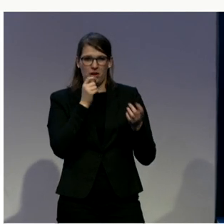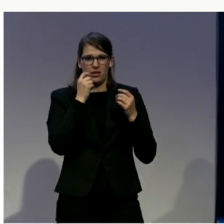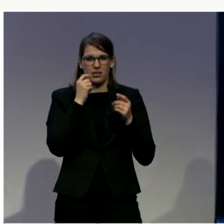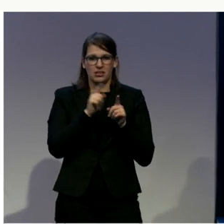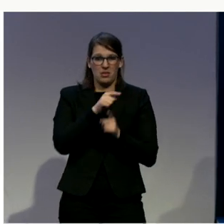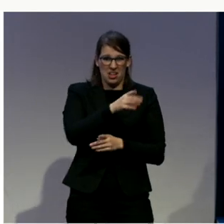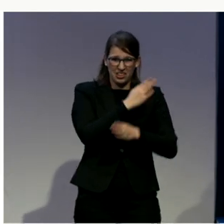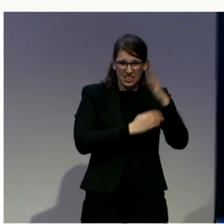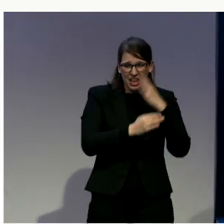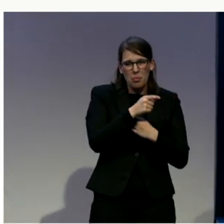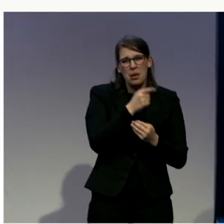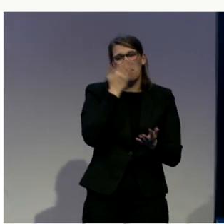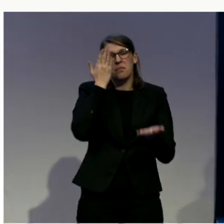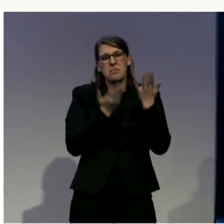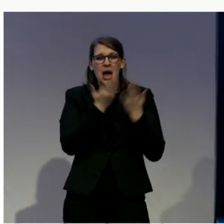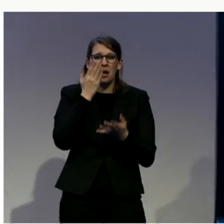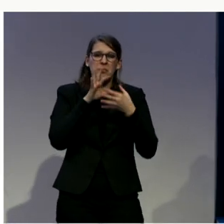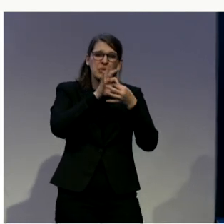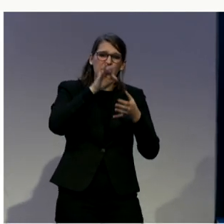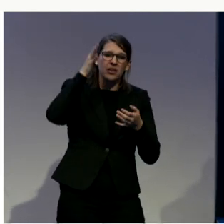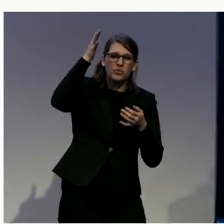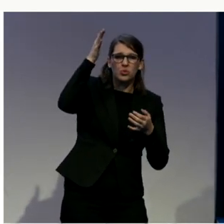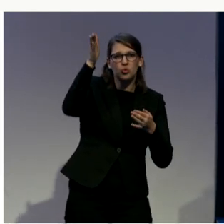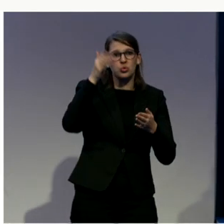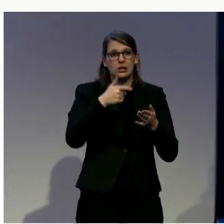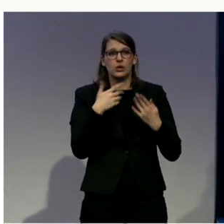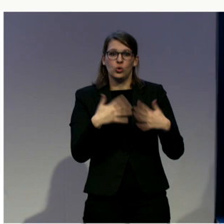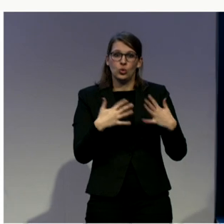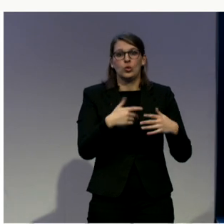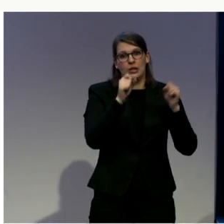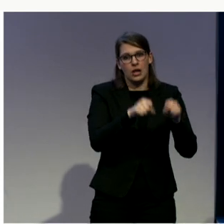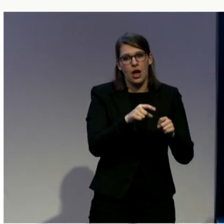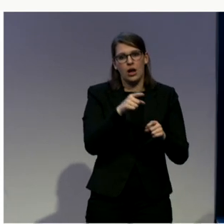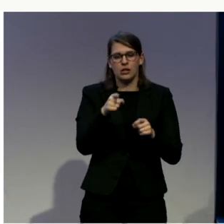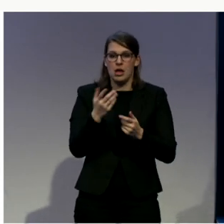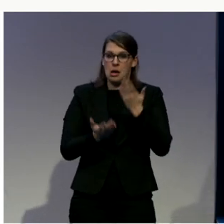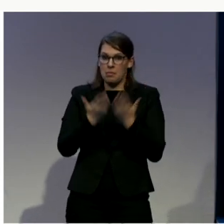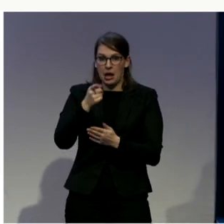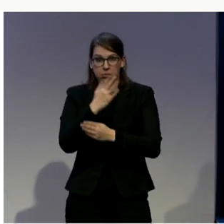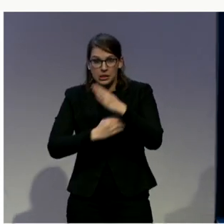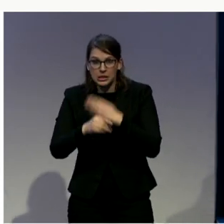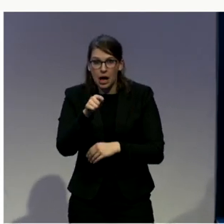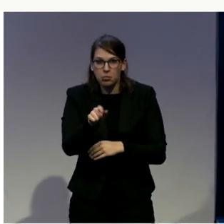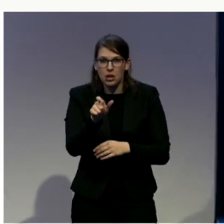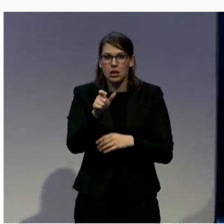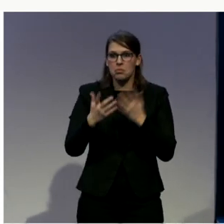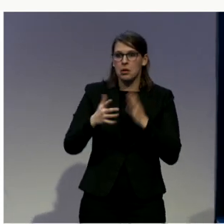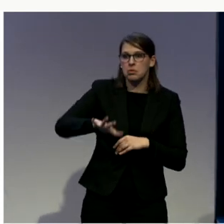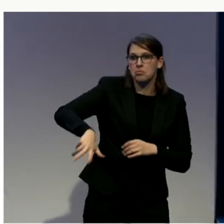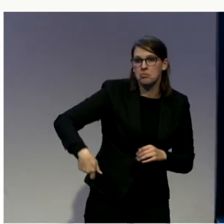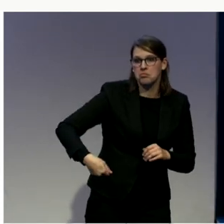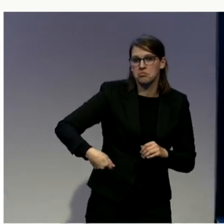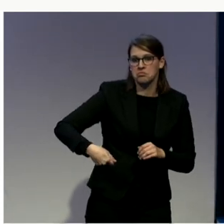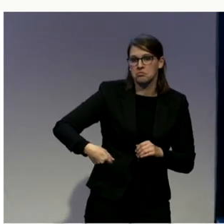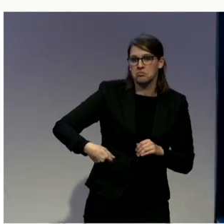with disabilities that might have robbed something, and they spend long periods of time under security measures, because they are considered